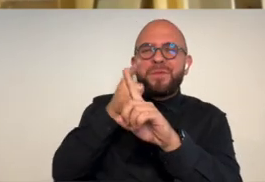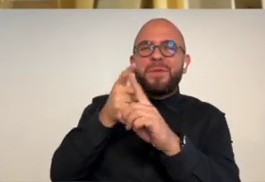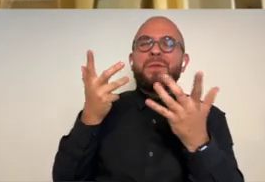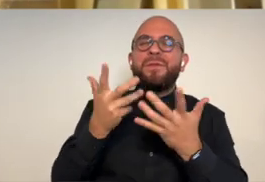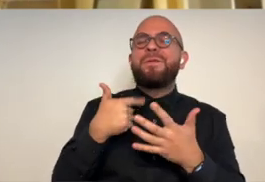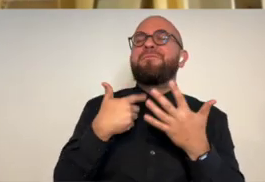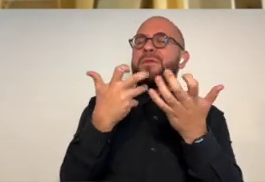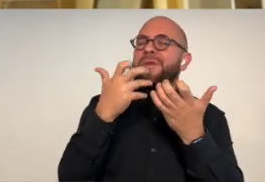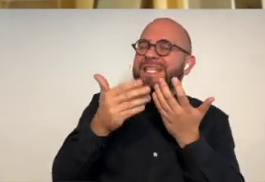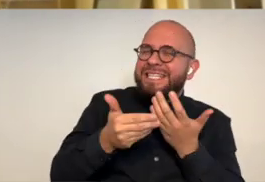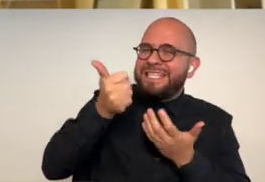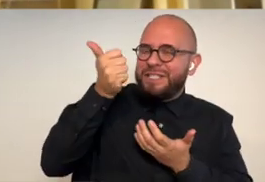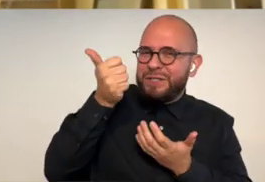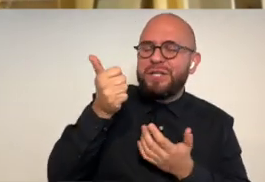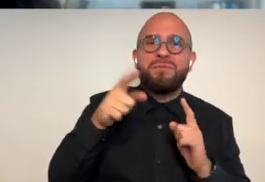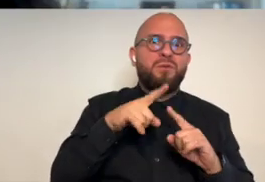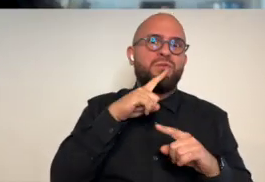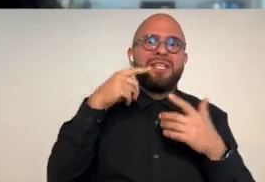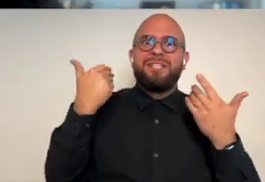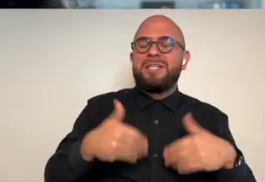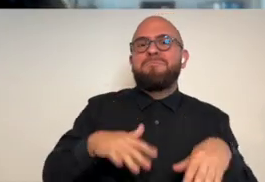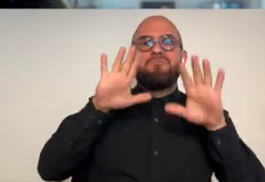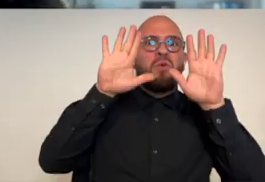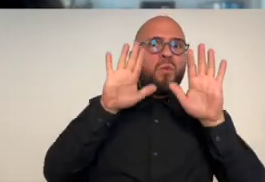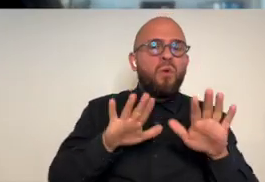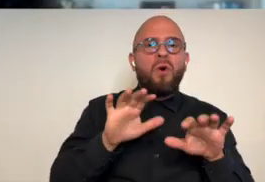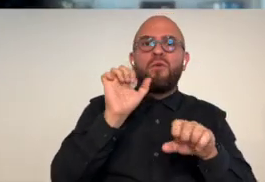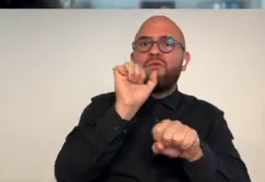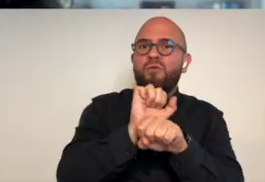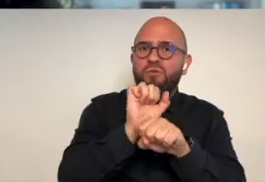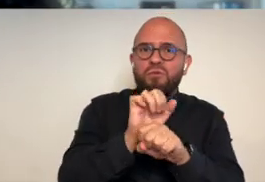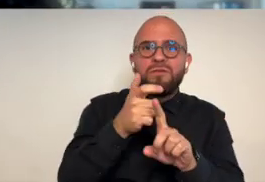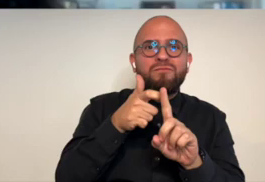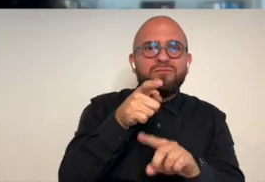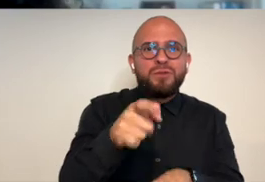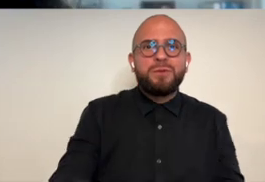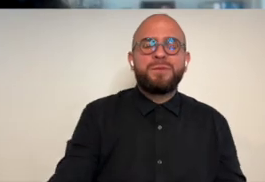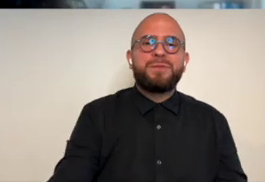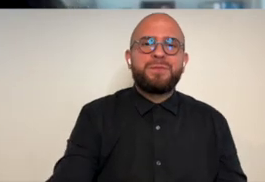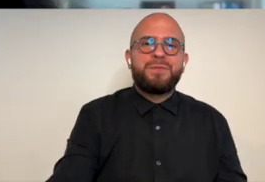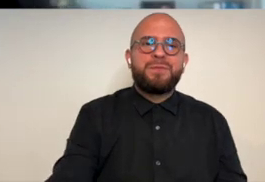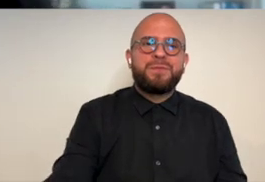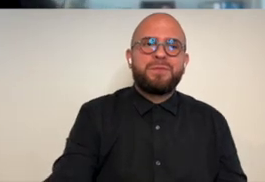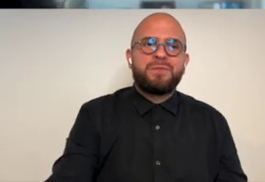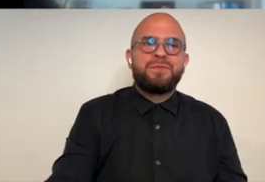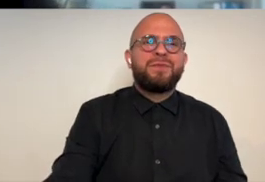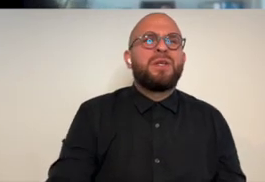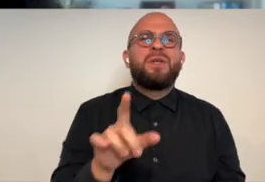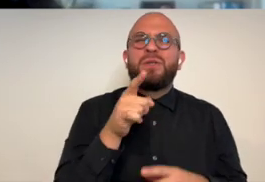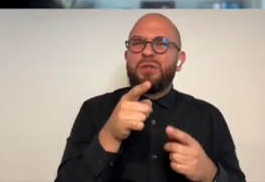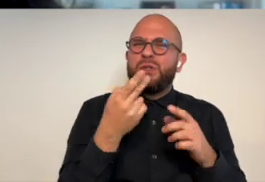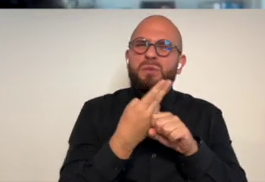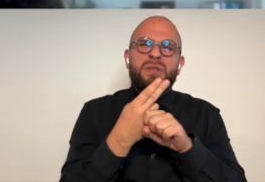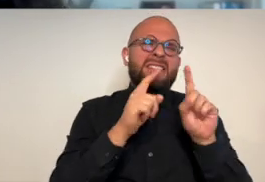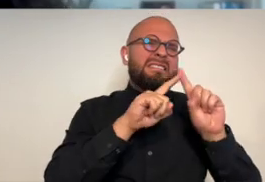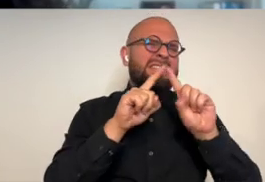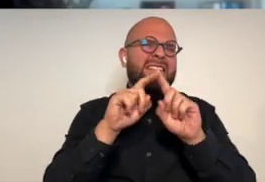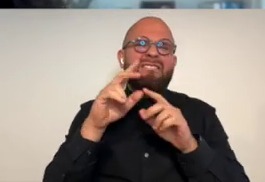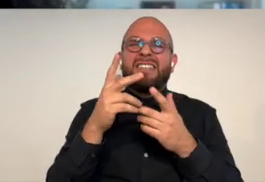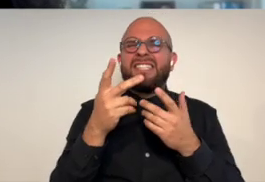was good so yeah you know the goal is to try to make it a little bit easier but really some wonderful work um